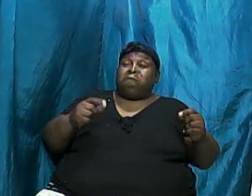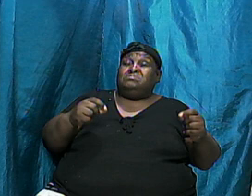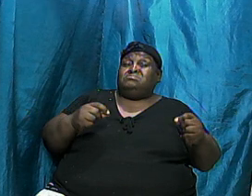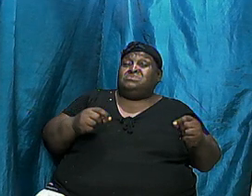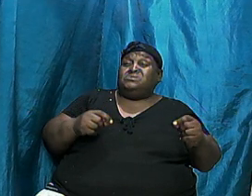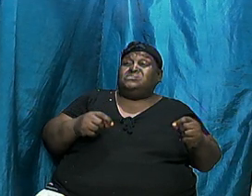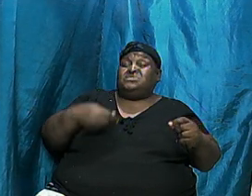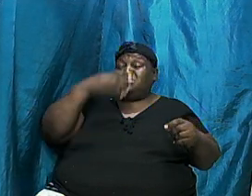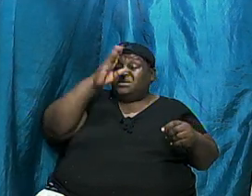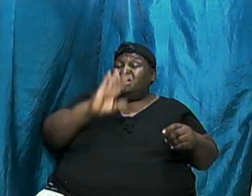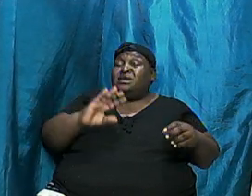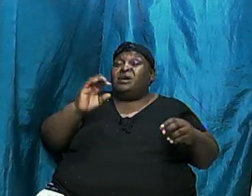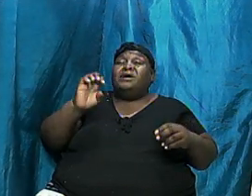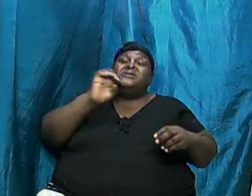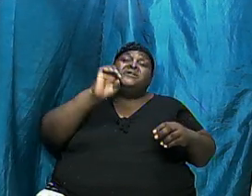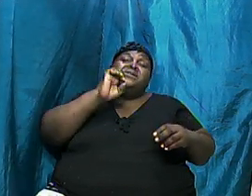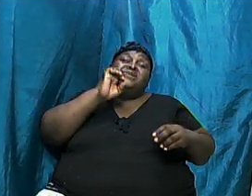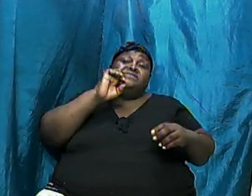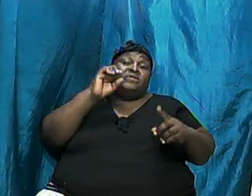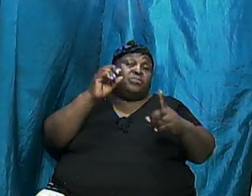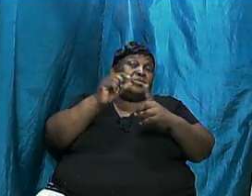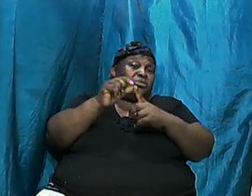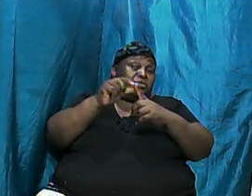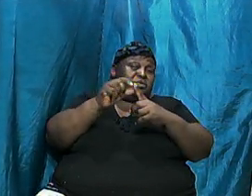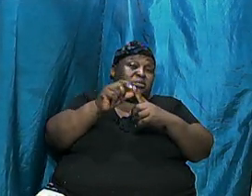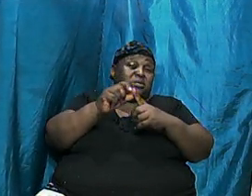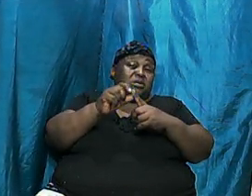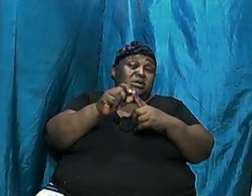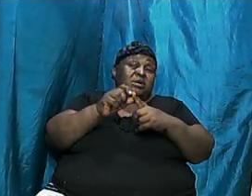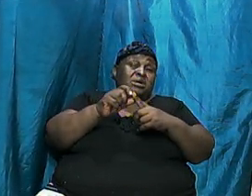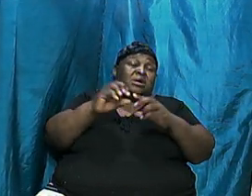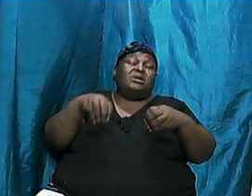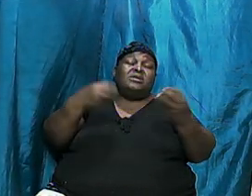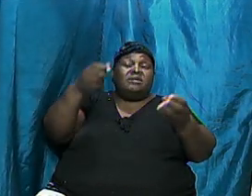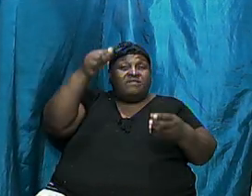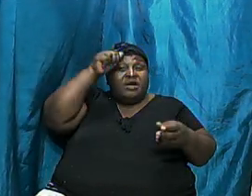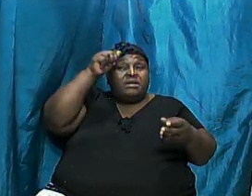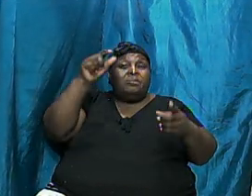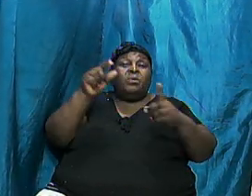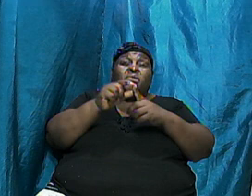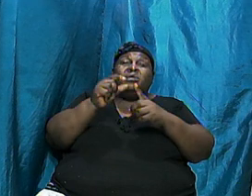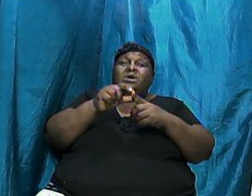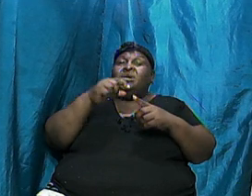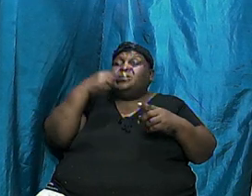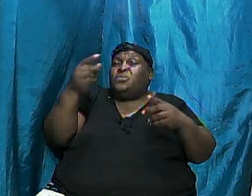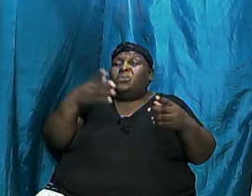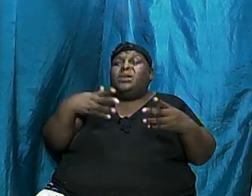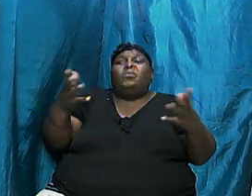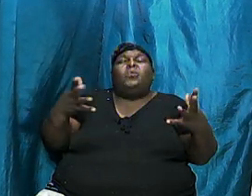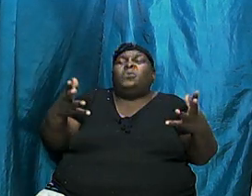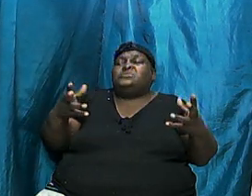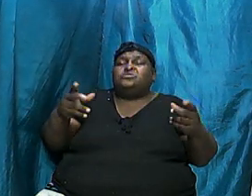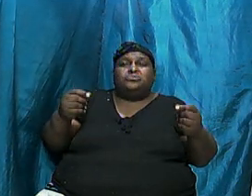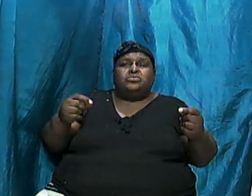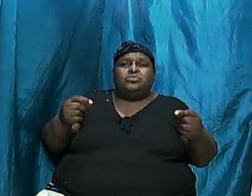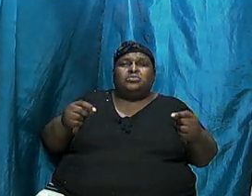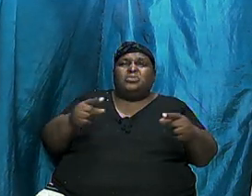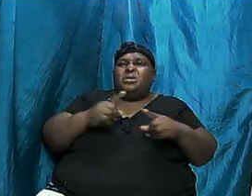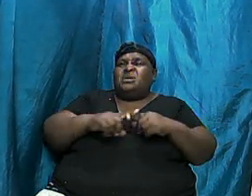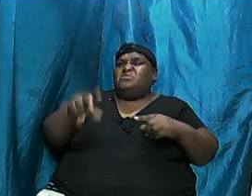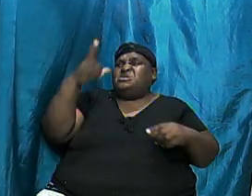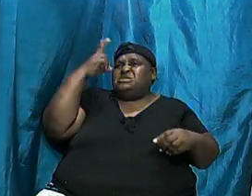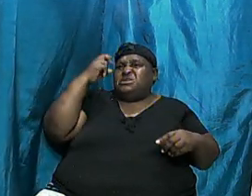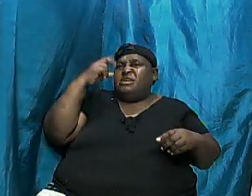God gave Eve a word, and he gave Adam a word, and he told him what to do. But then the adversary